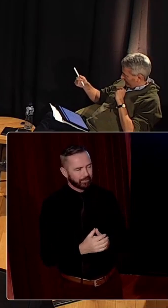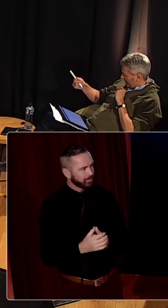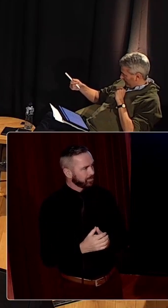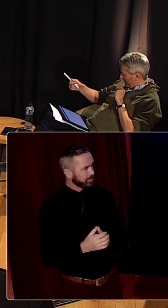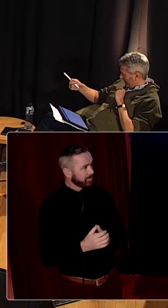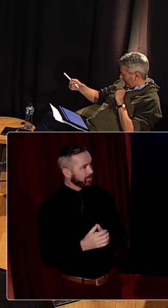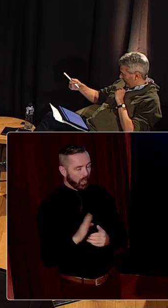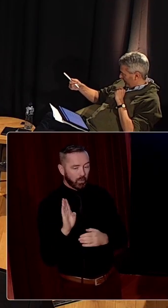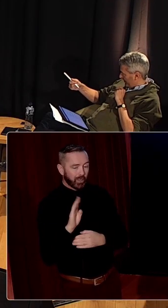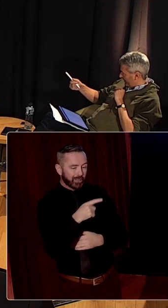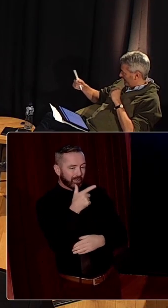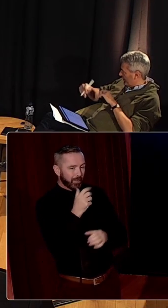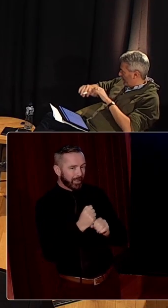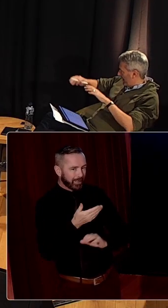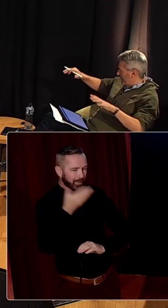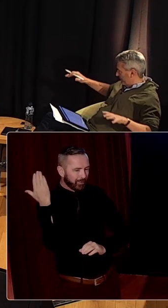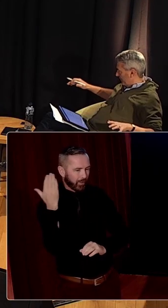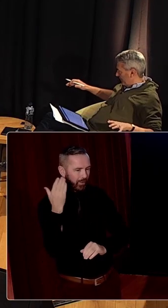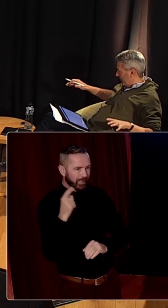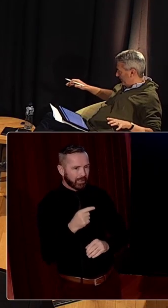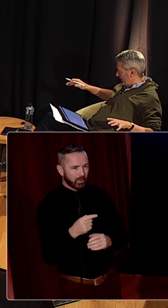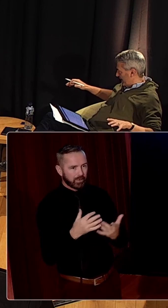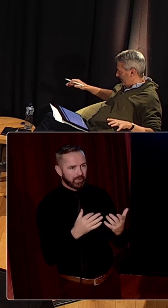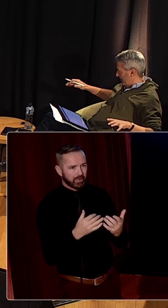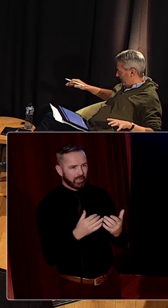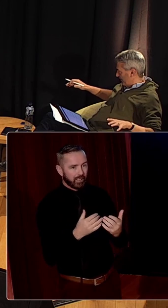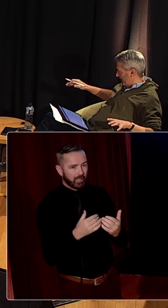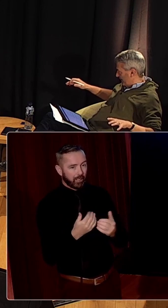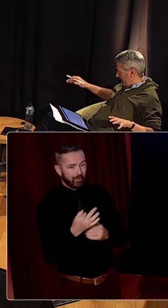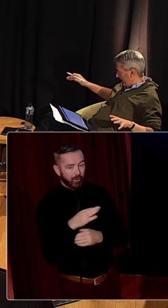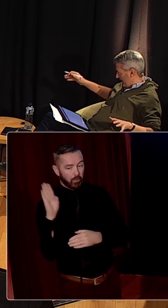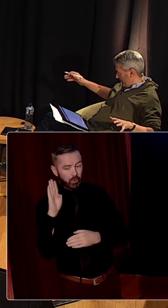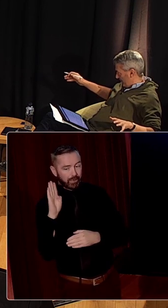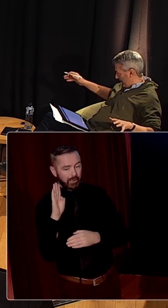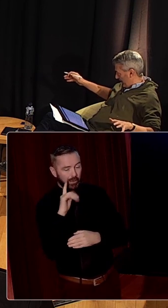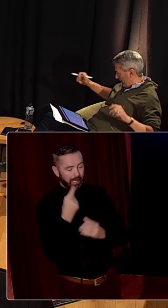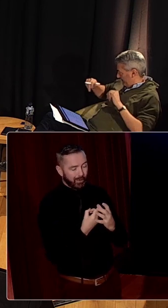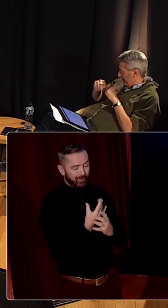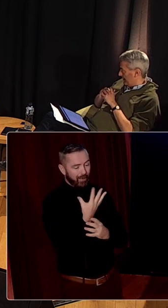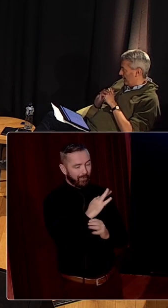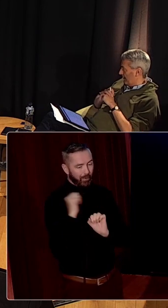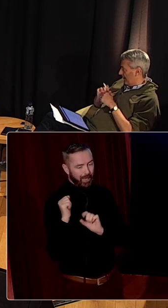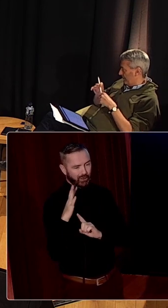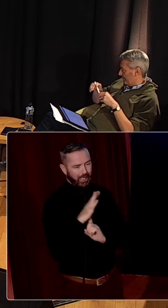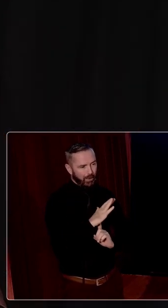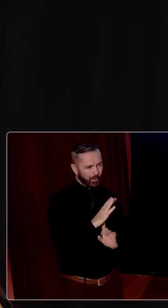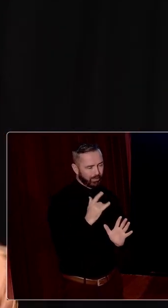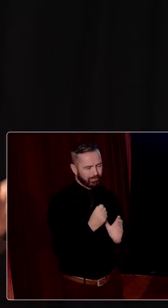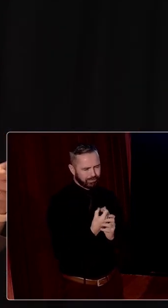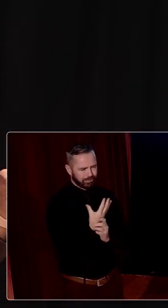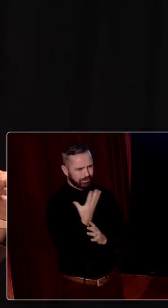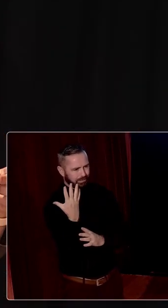Bridget is, is what you were touching on earlier. This is the coming out from under the shadow of, of Britain that the EU allowed us. Uh,